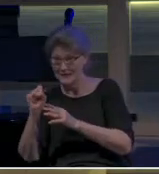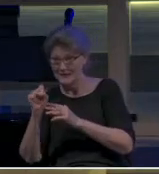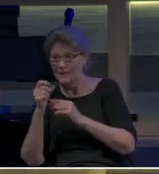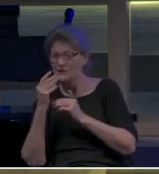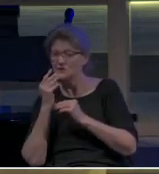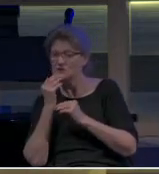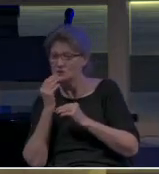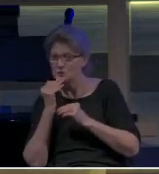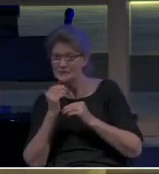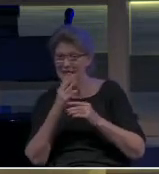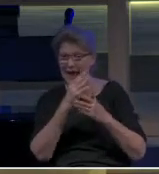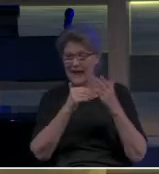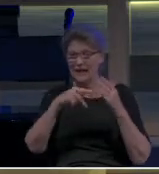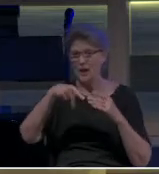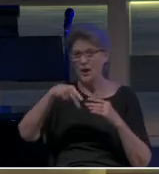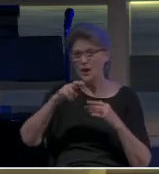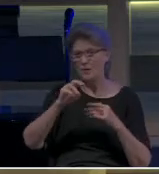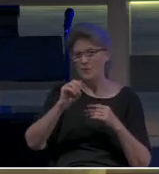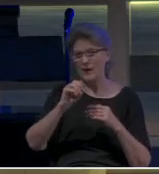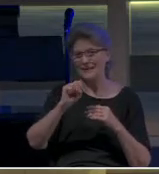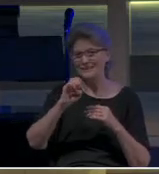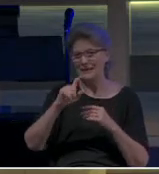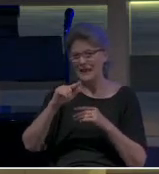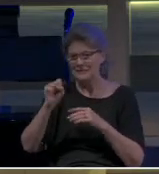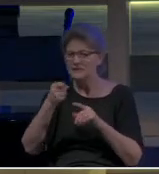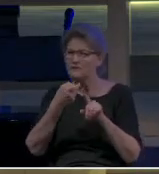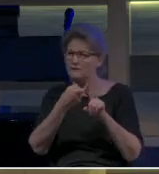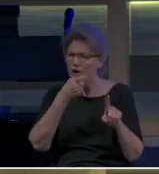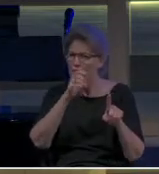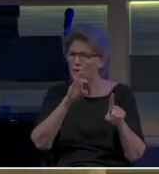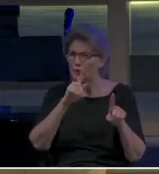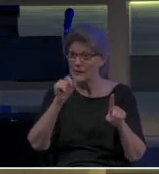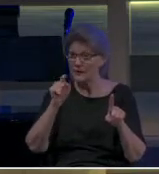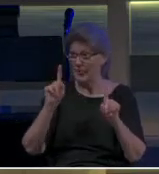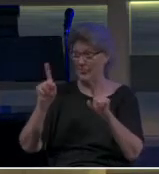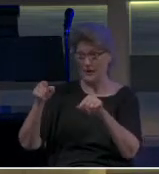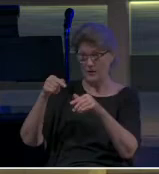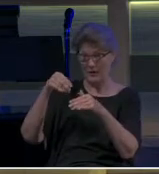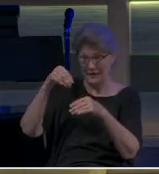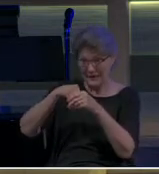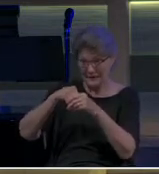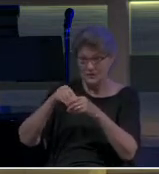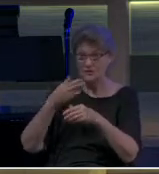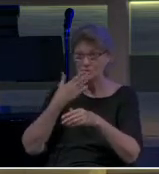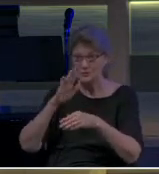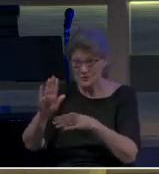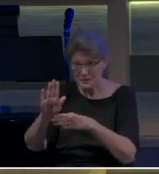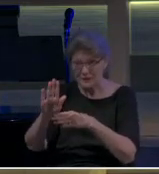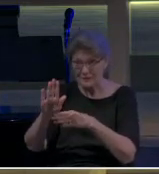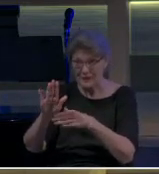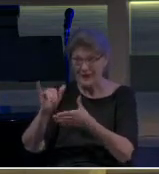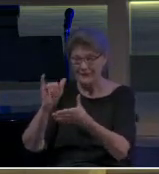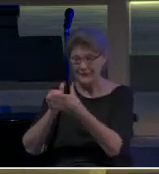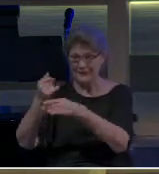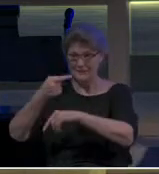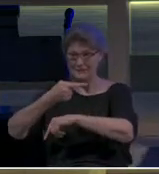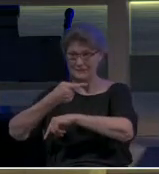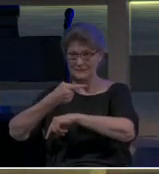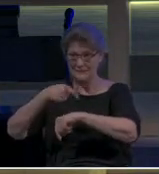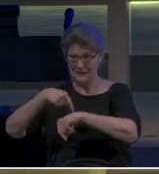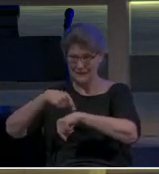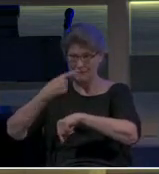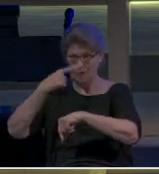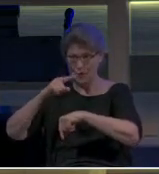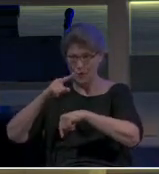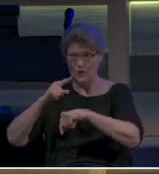and proselytes from Crete who were there. And so our assumption is that many of those people came